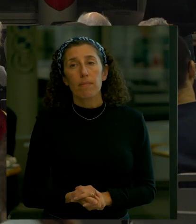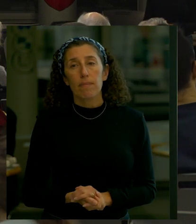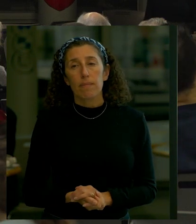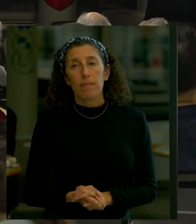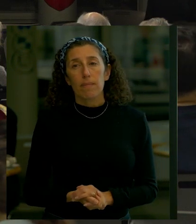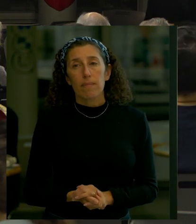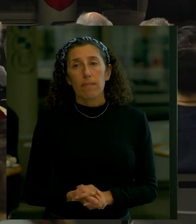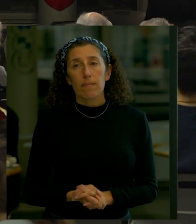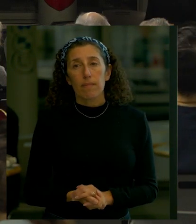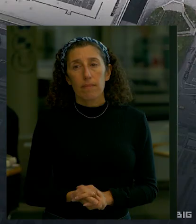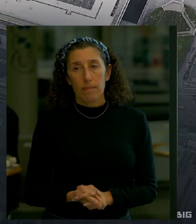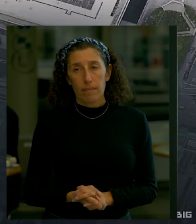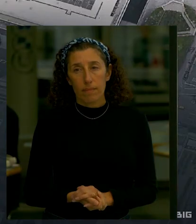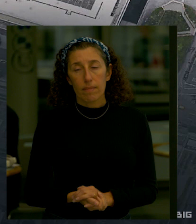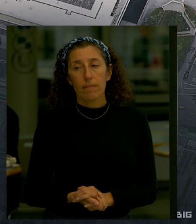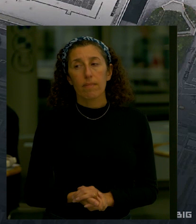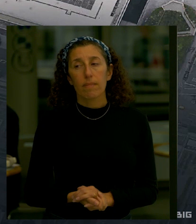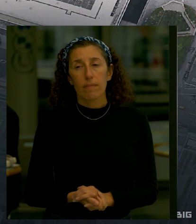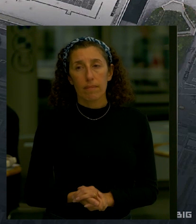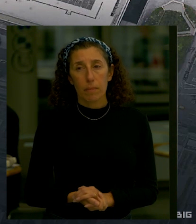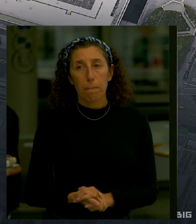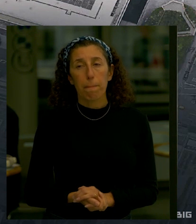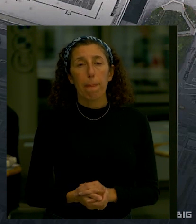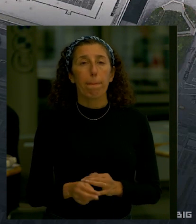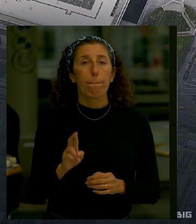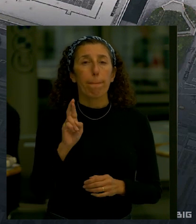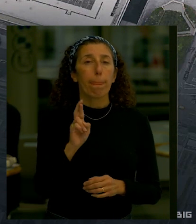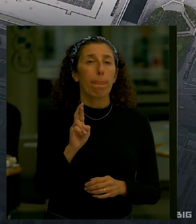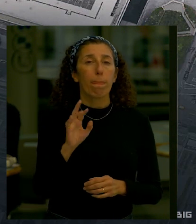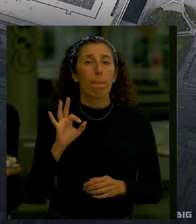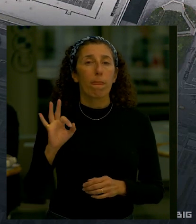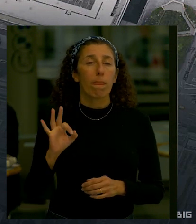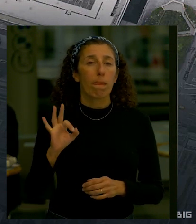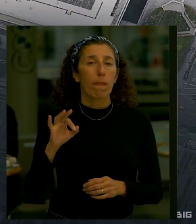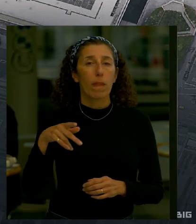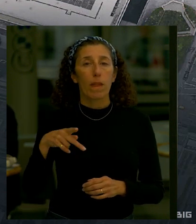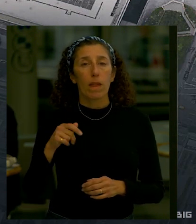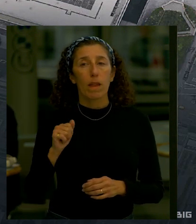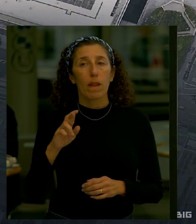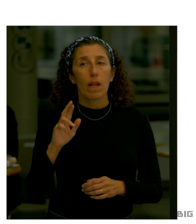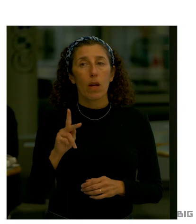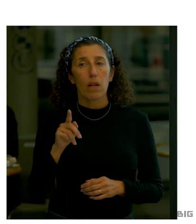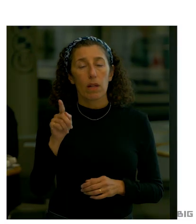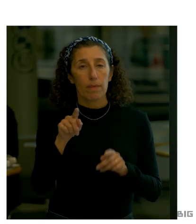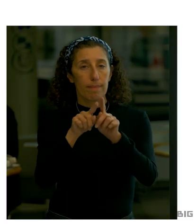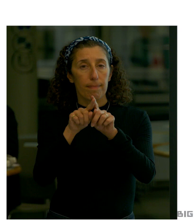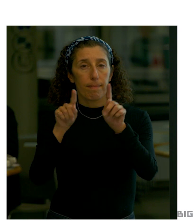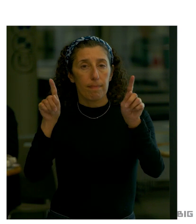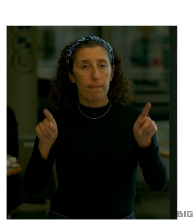now we're going to go through rockefeller park rockefeller park as we define it technically here